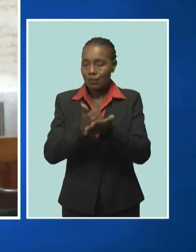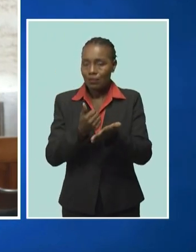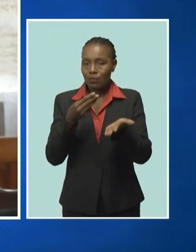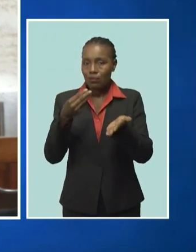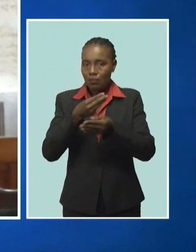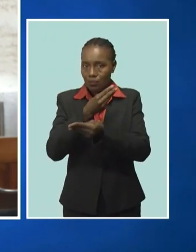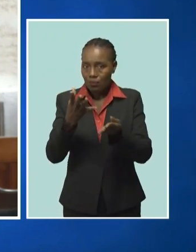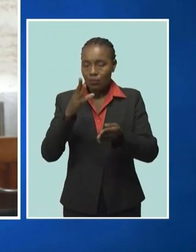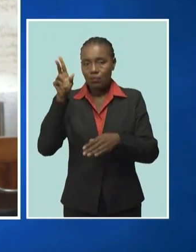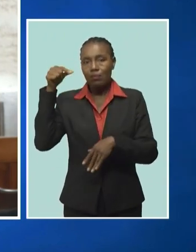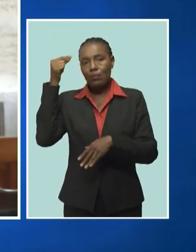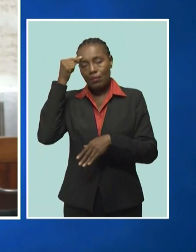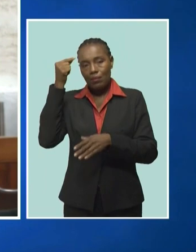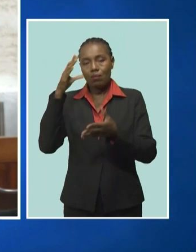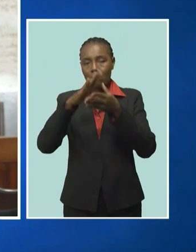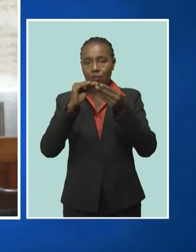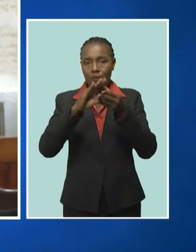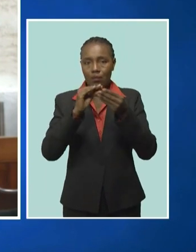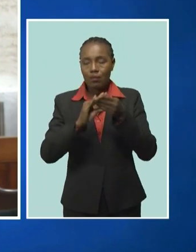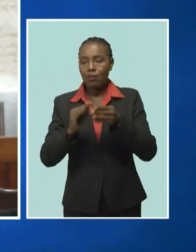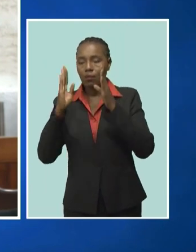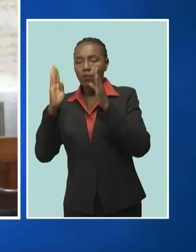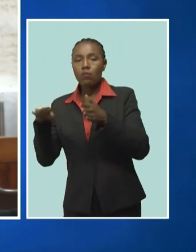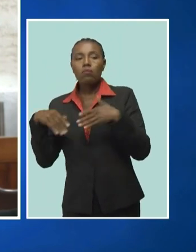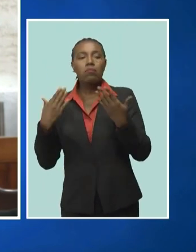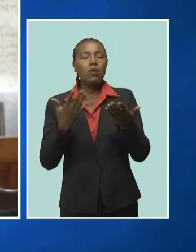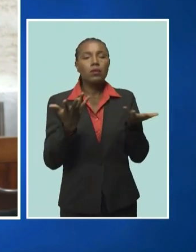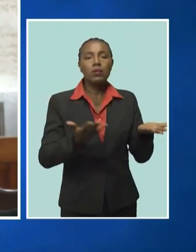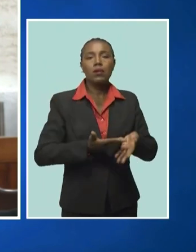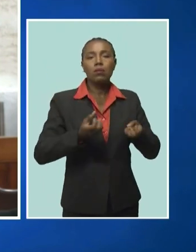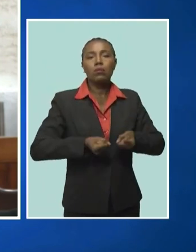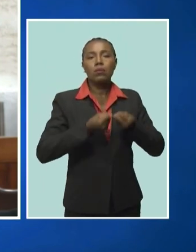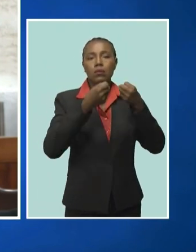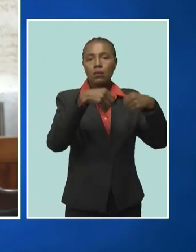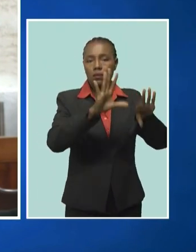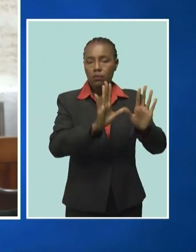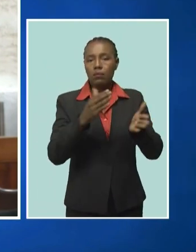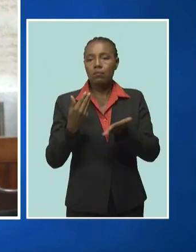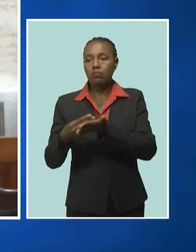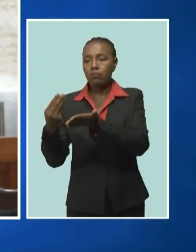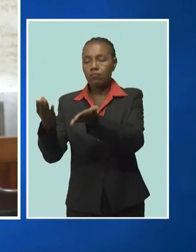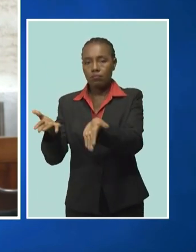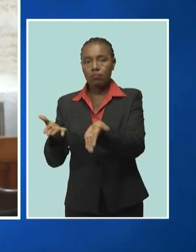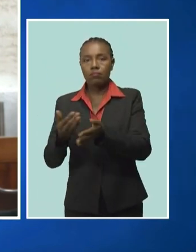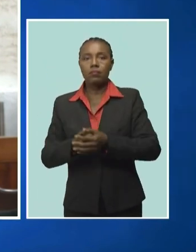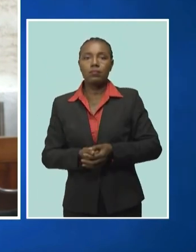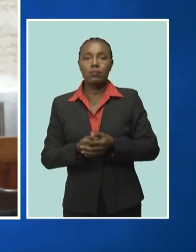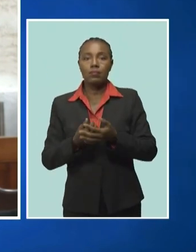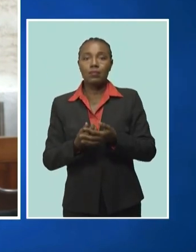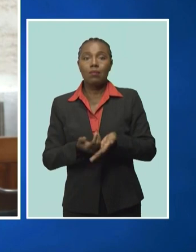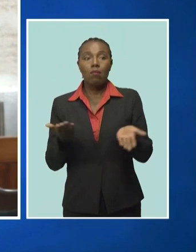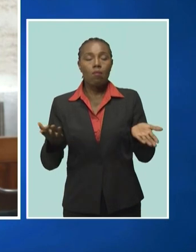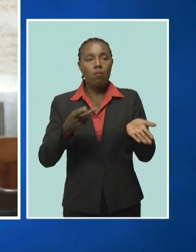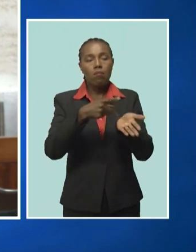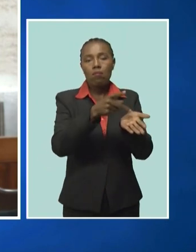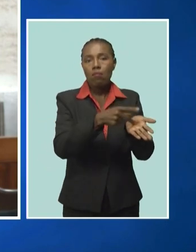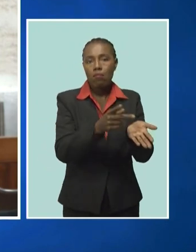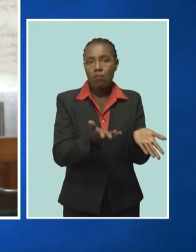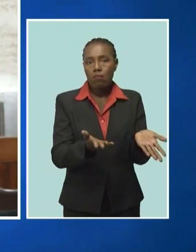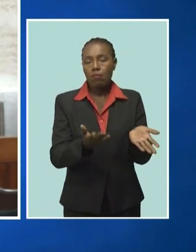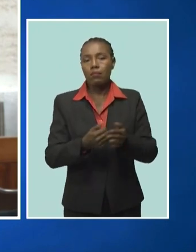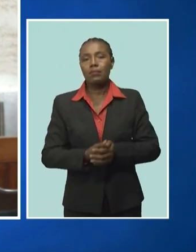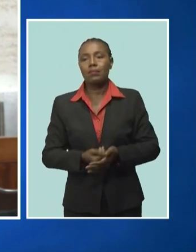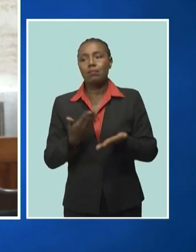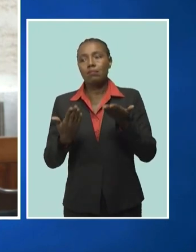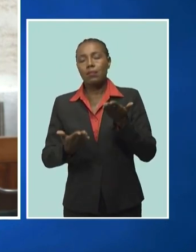with regard to the concept of concessions and how much it costs government. Perhaps then we can descend to particulars on the